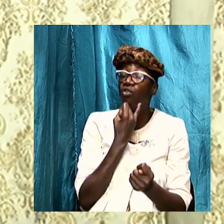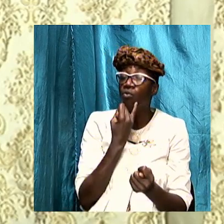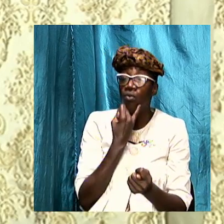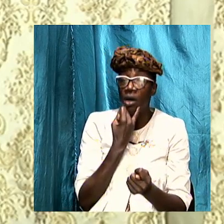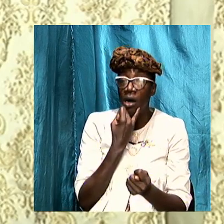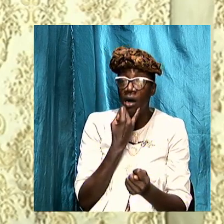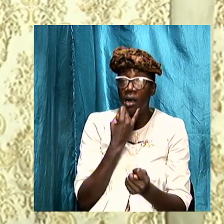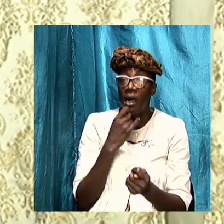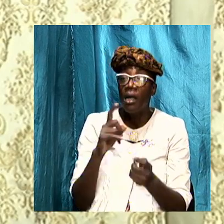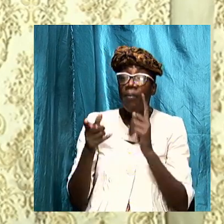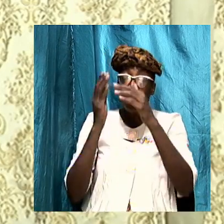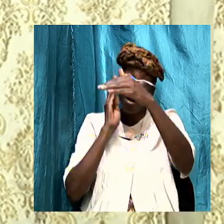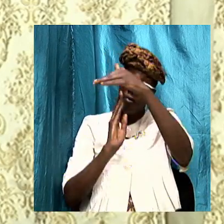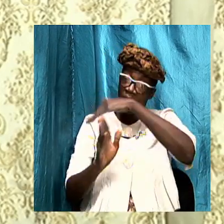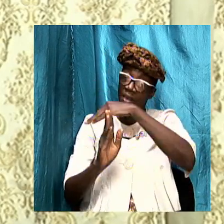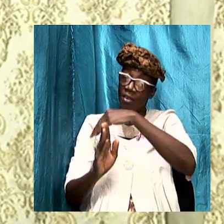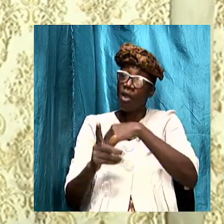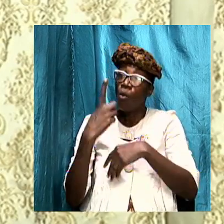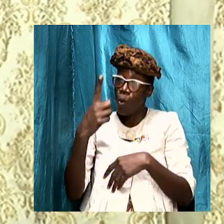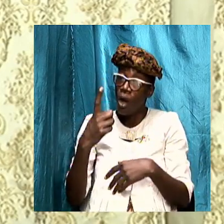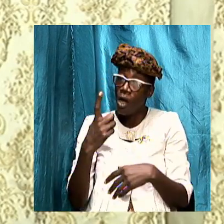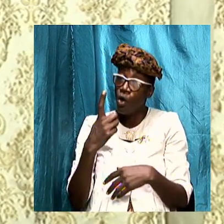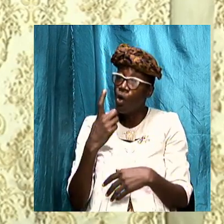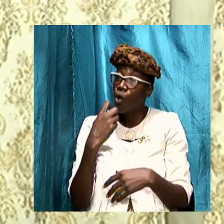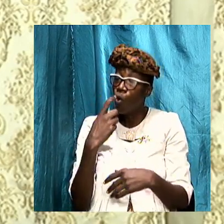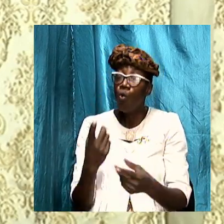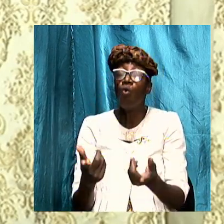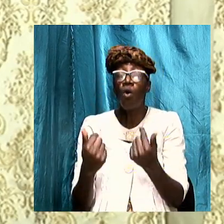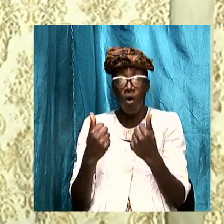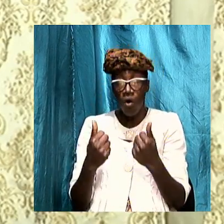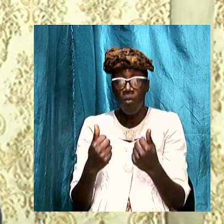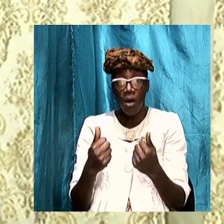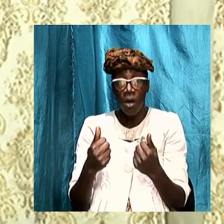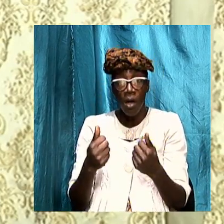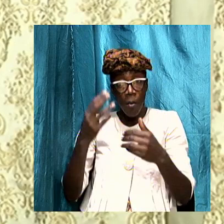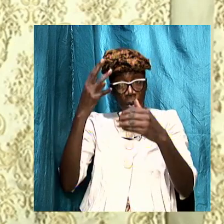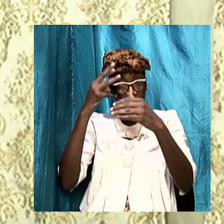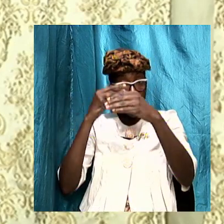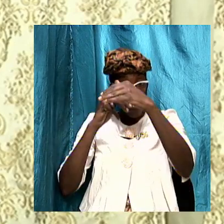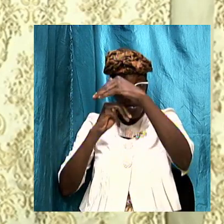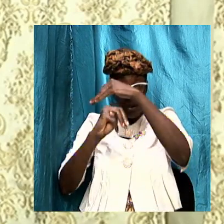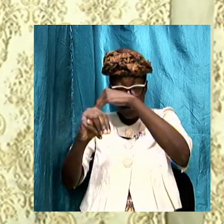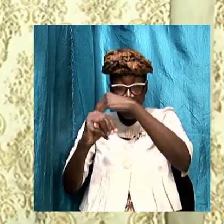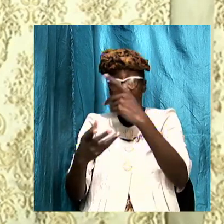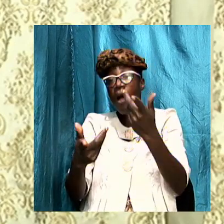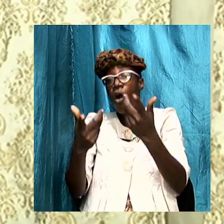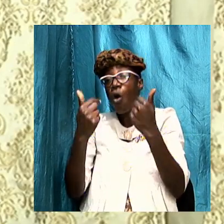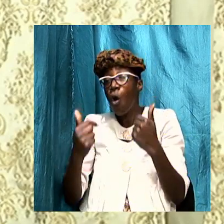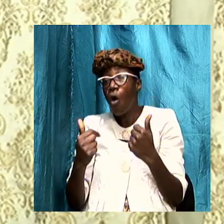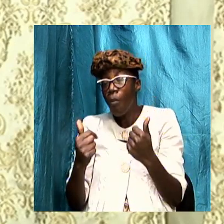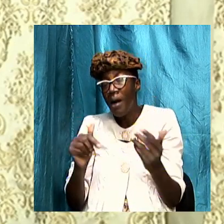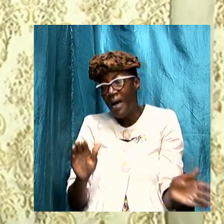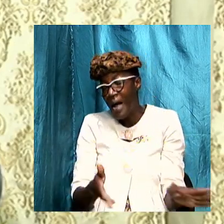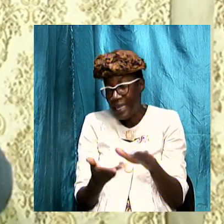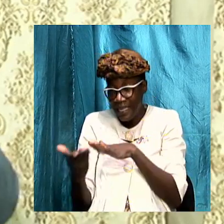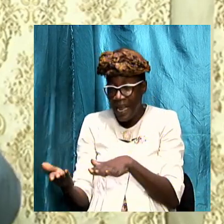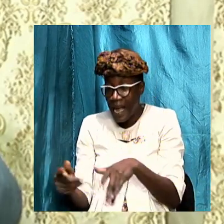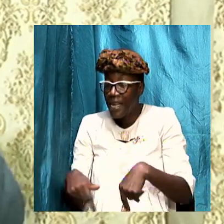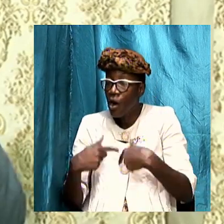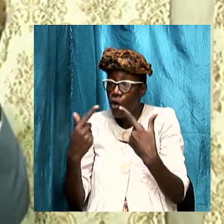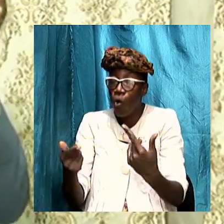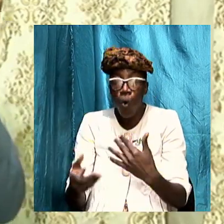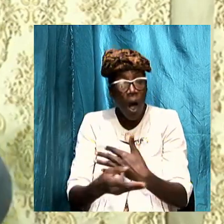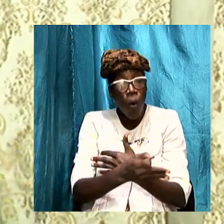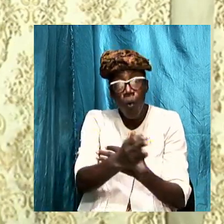about the one that was to come who was Messiah and we all know that Messiah came and that he died and that he went away